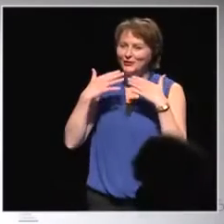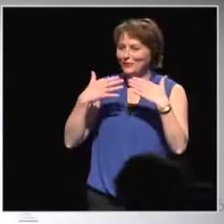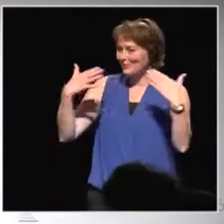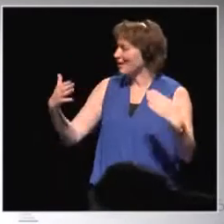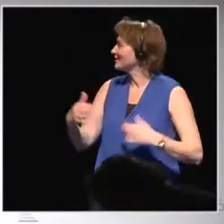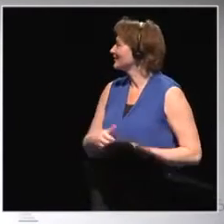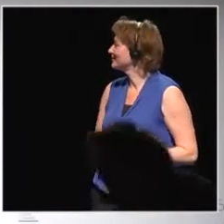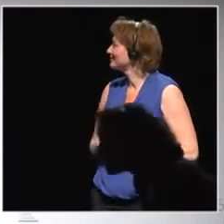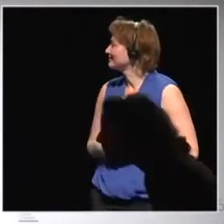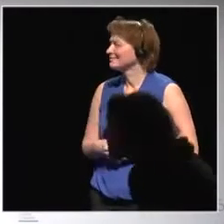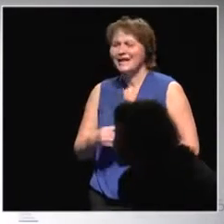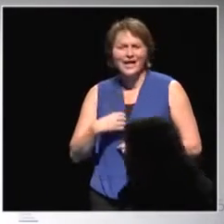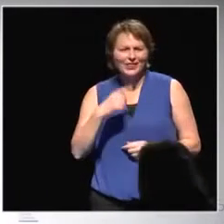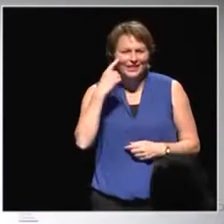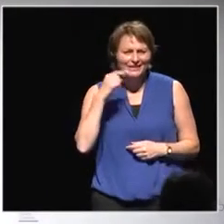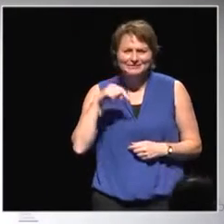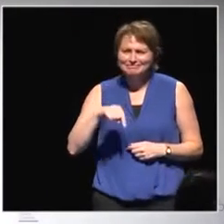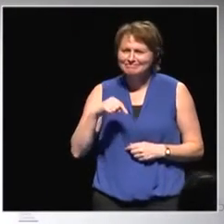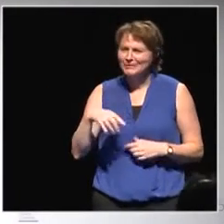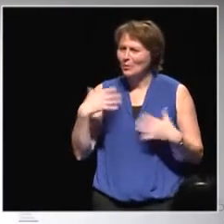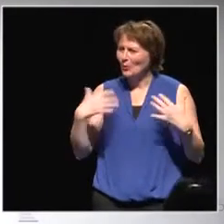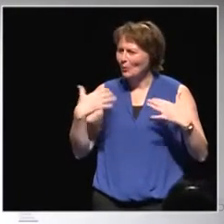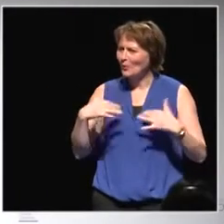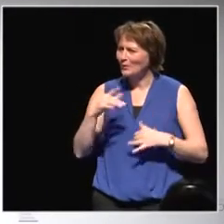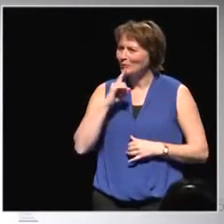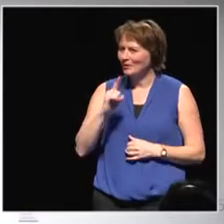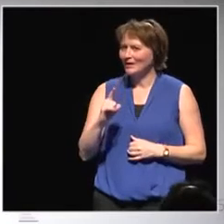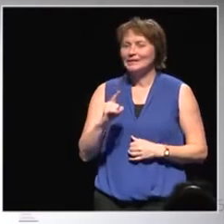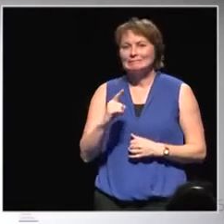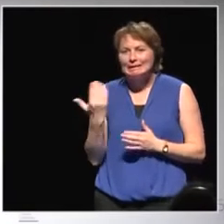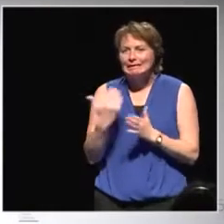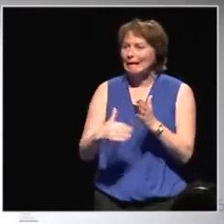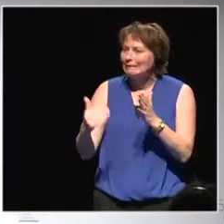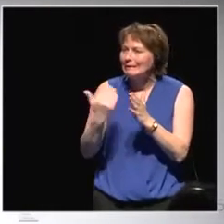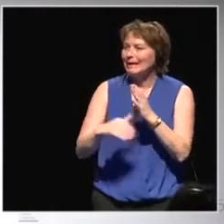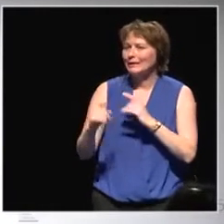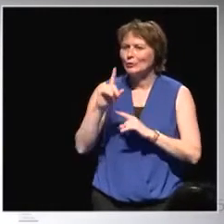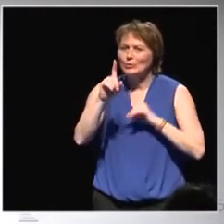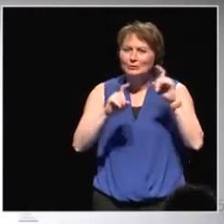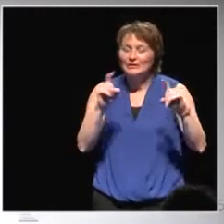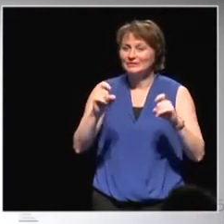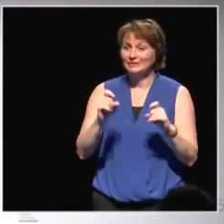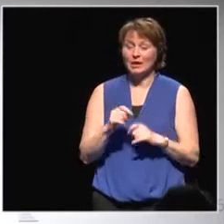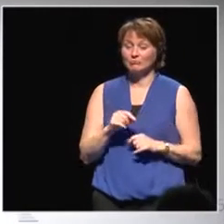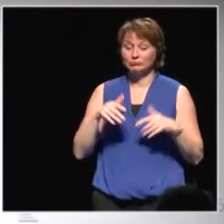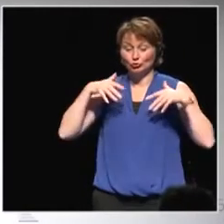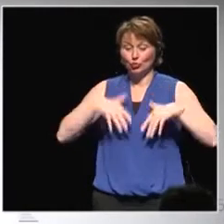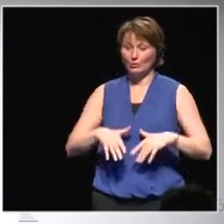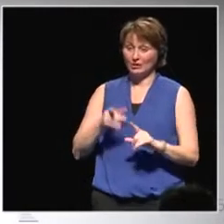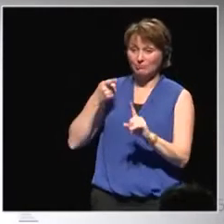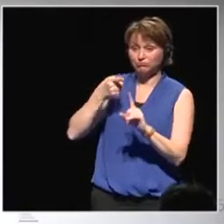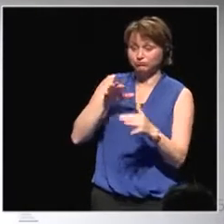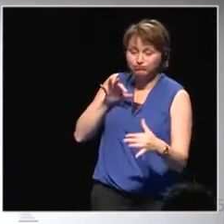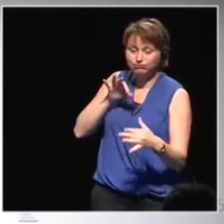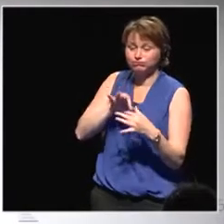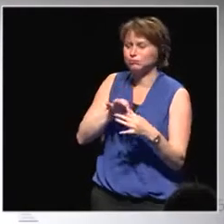Yeah. I mean, I think this is really, I mean, a very recurrent question. mean, not only in Georgia, I think everywhere. Like how to make this a